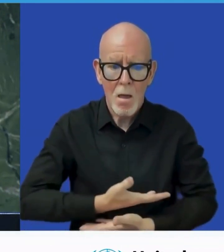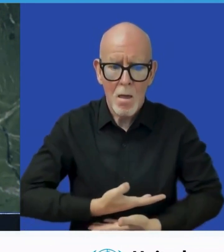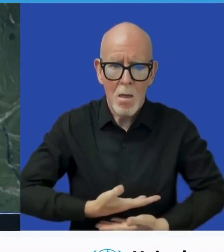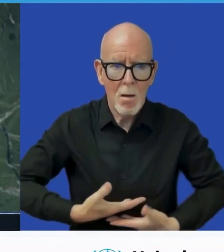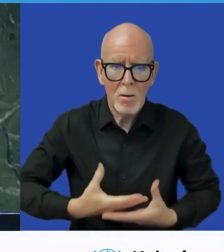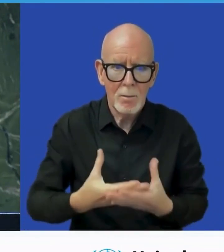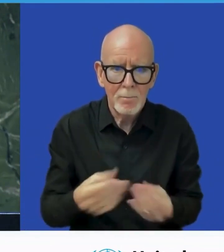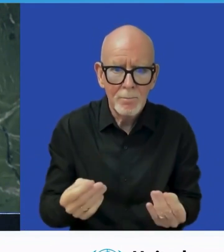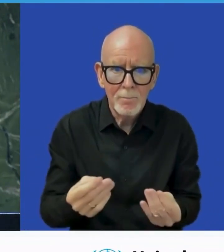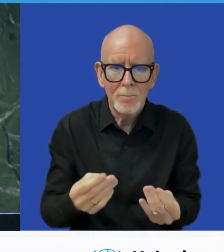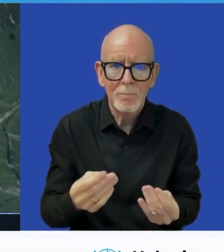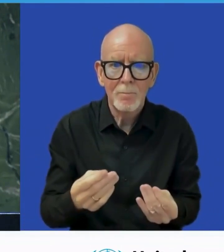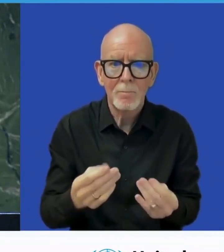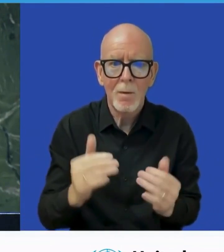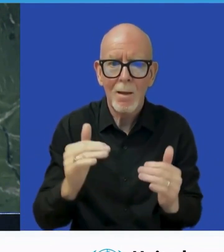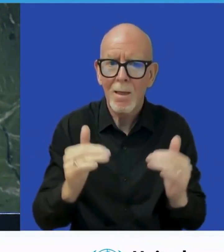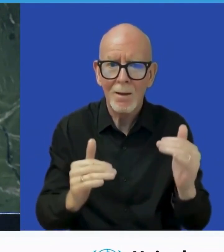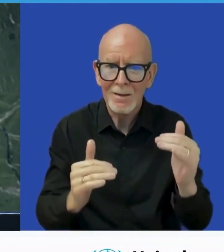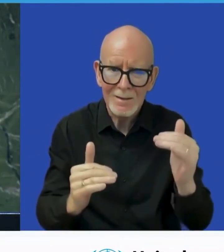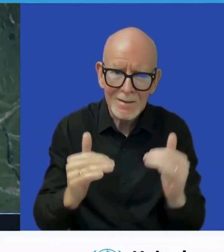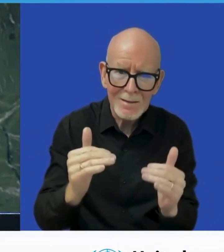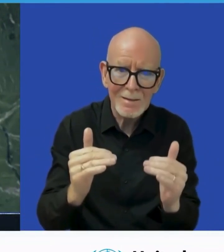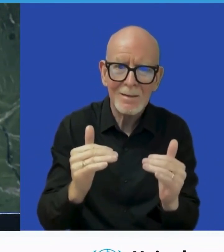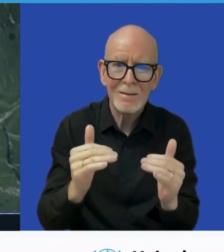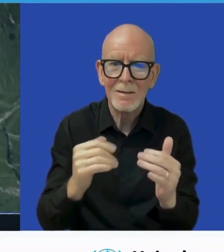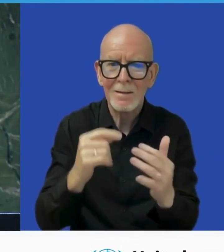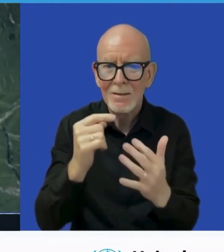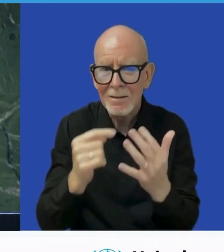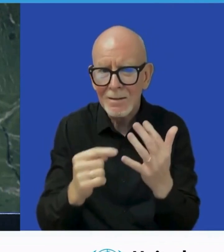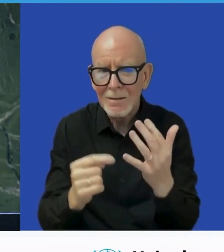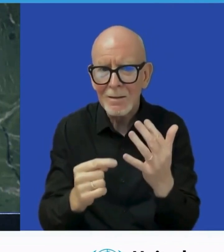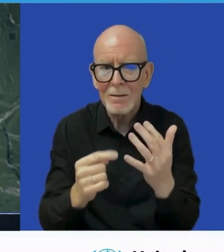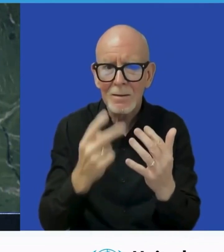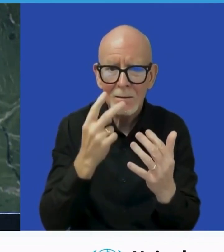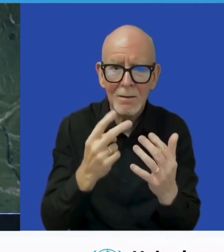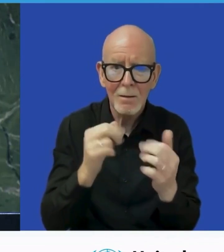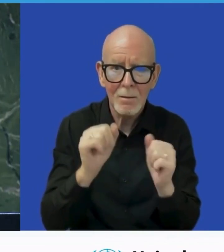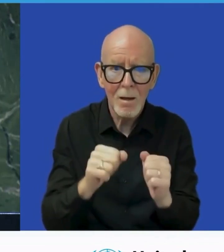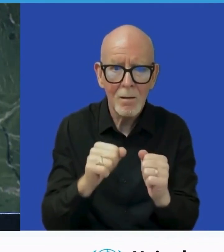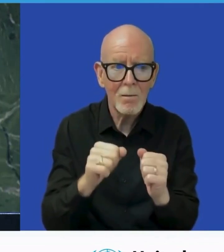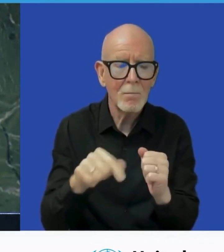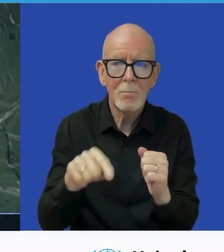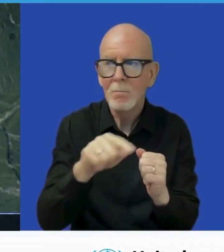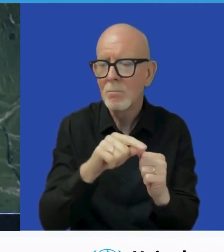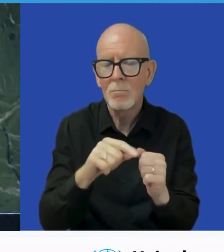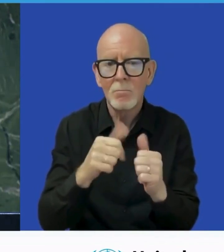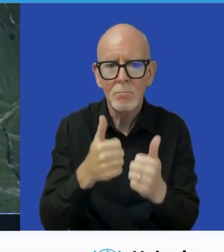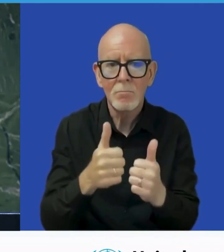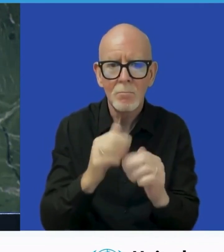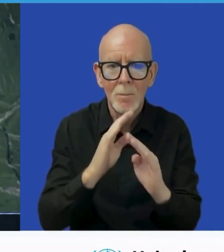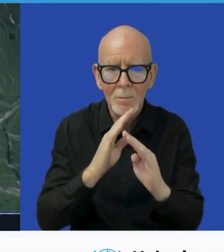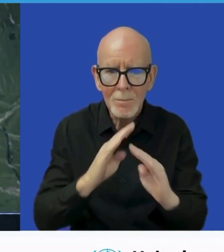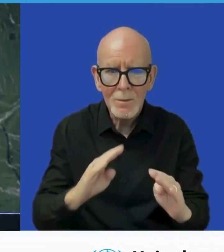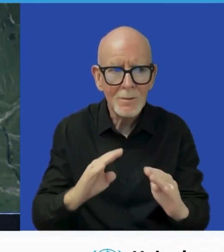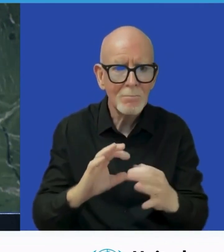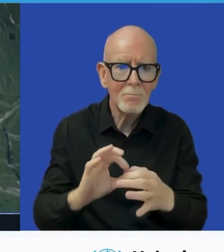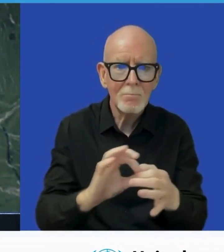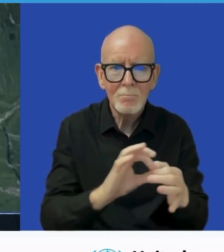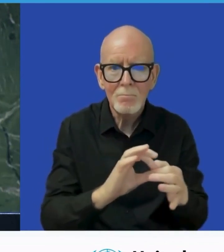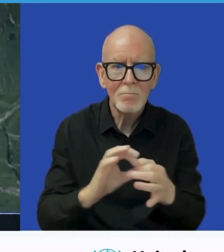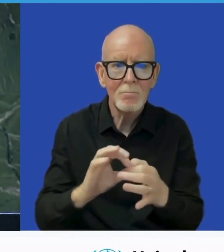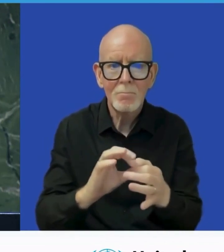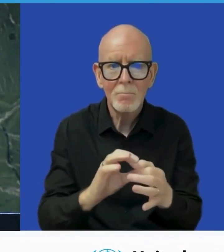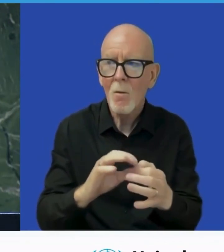one behind. These efforts will require us to